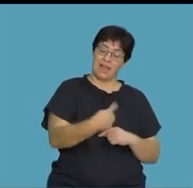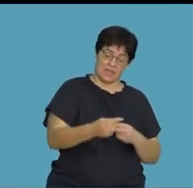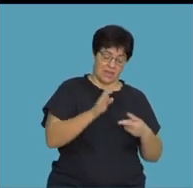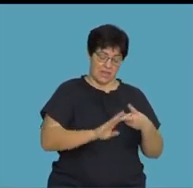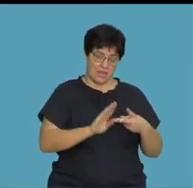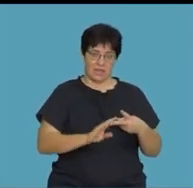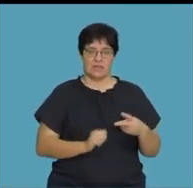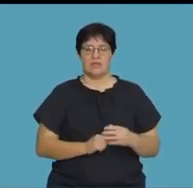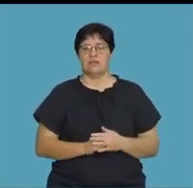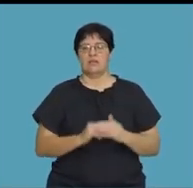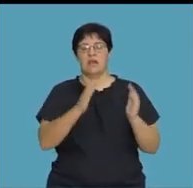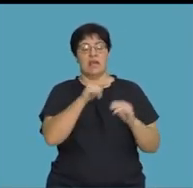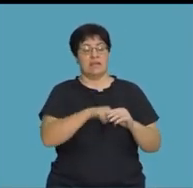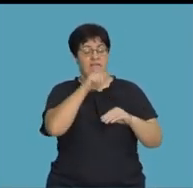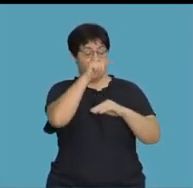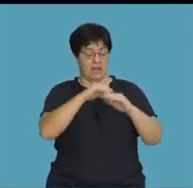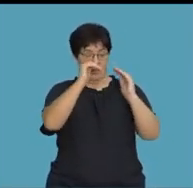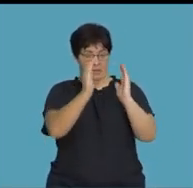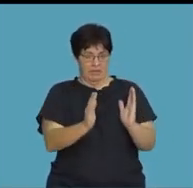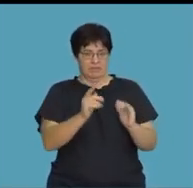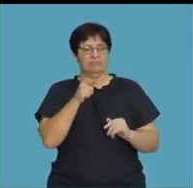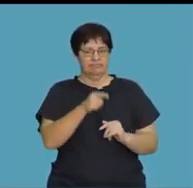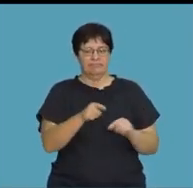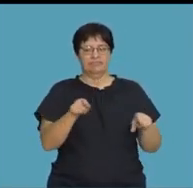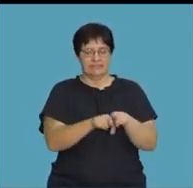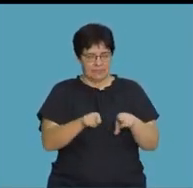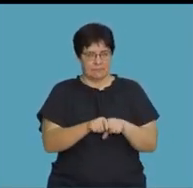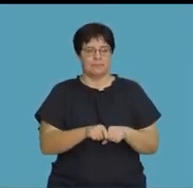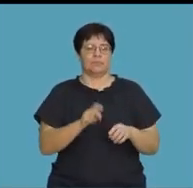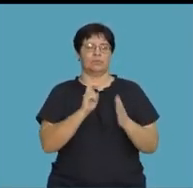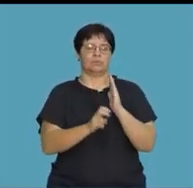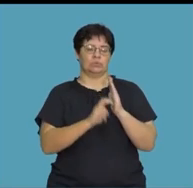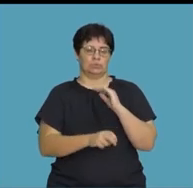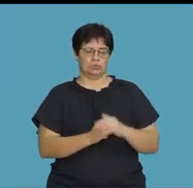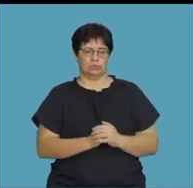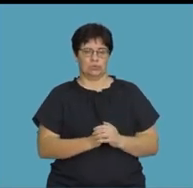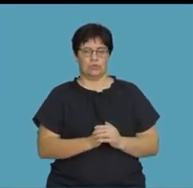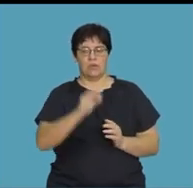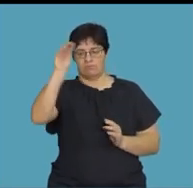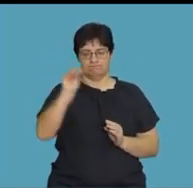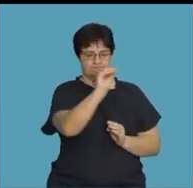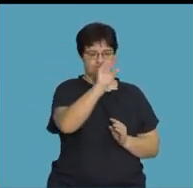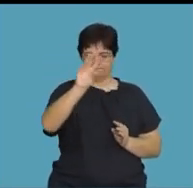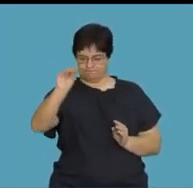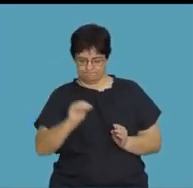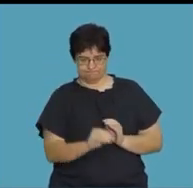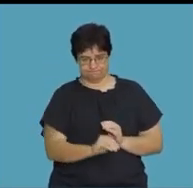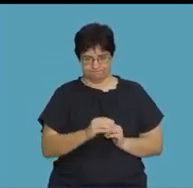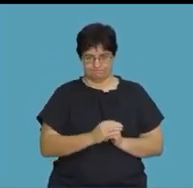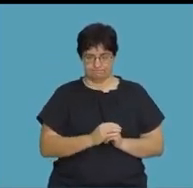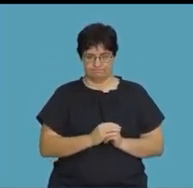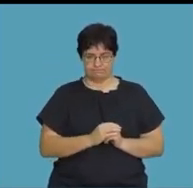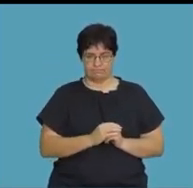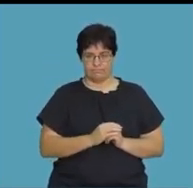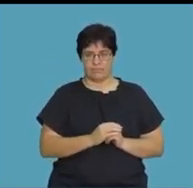other one is, if it's a division inside the bracket, we also apply the same rule that I'm going to distribute this to